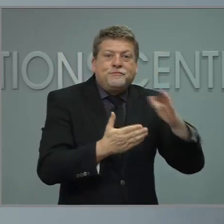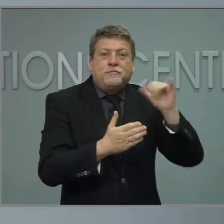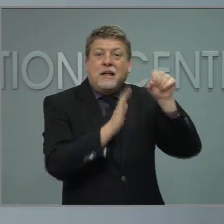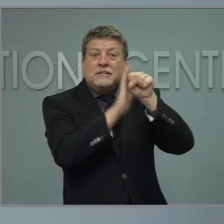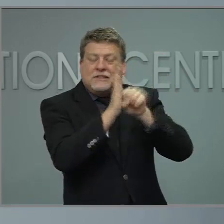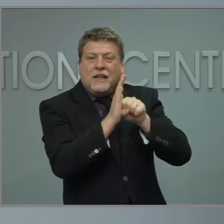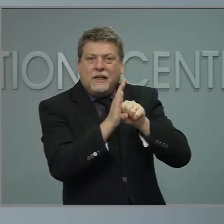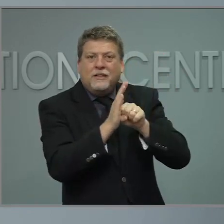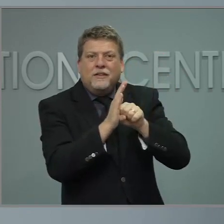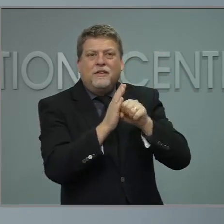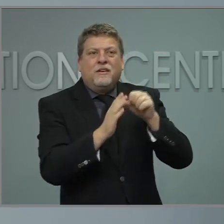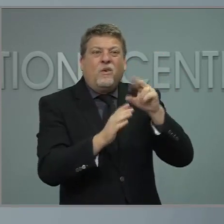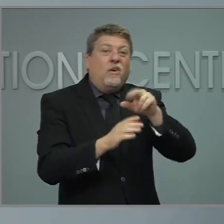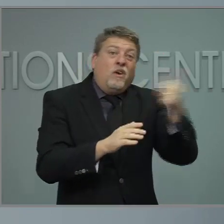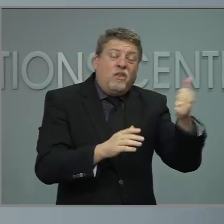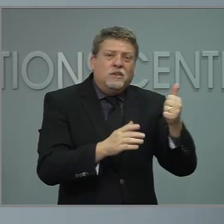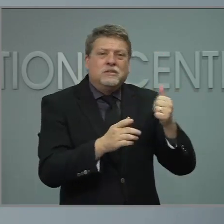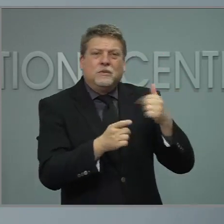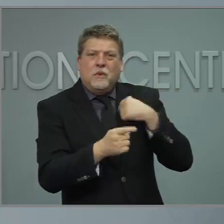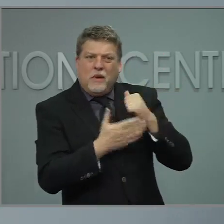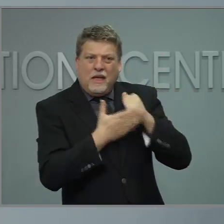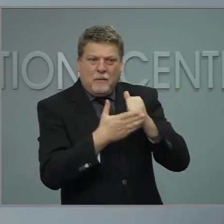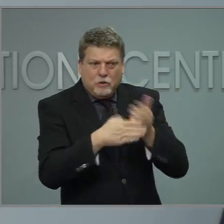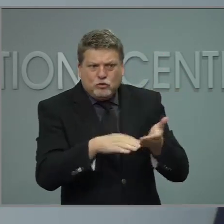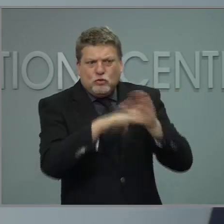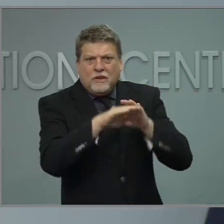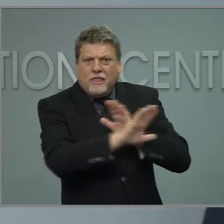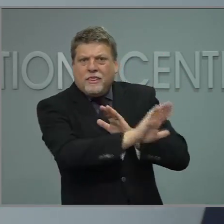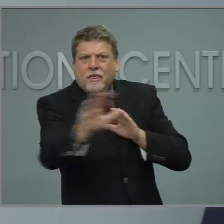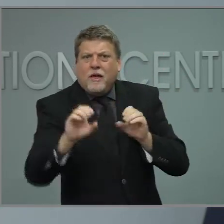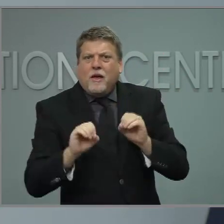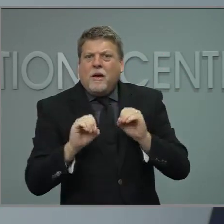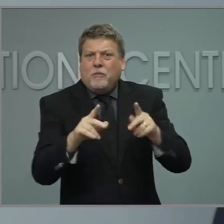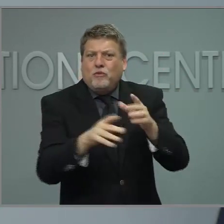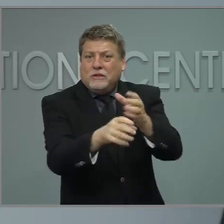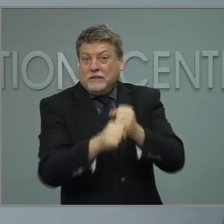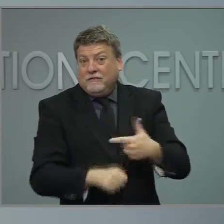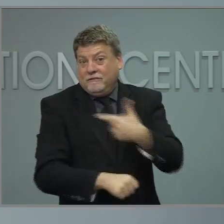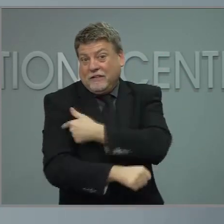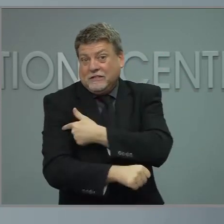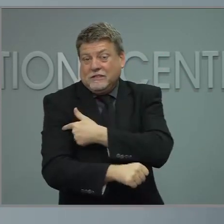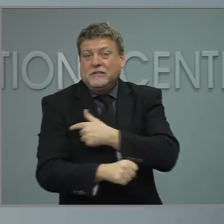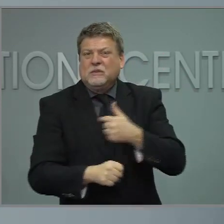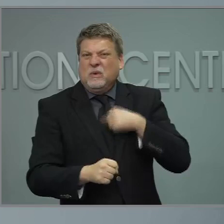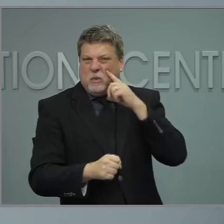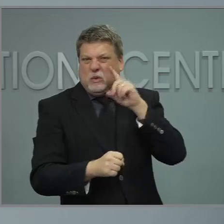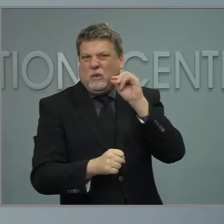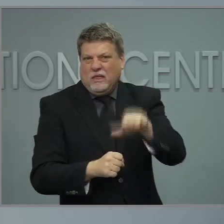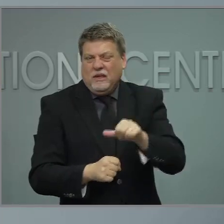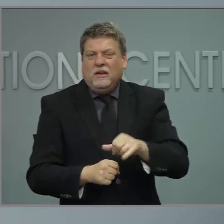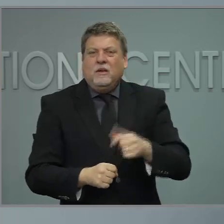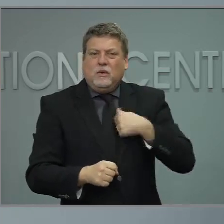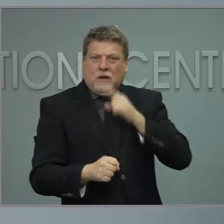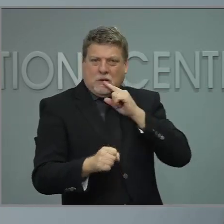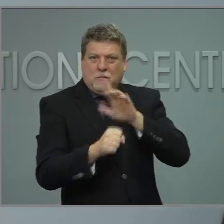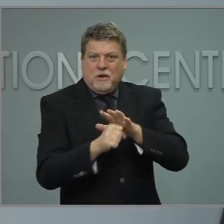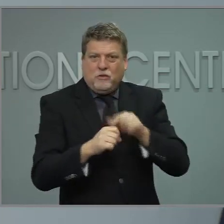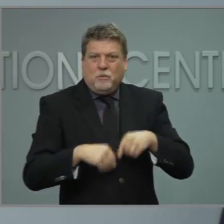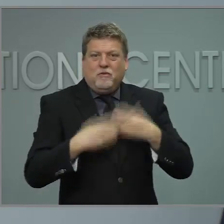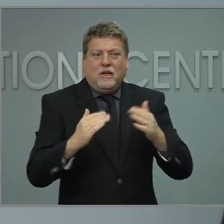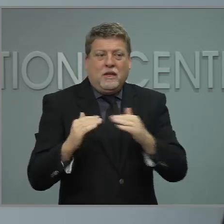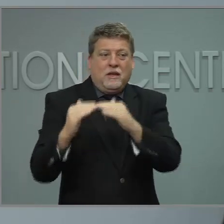to maximize the speed and efficiency of North Carolina's COVID-19 vaccine distribution while adhering to its commitment to equity.